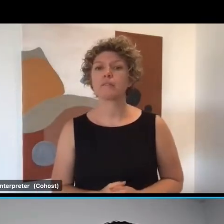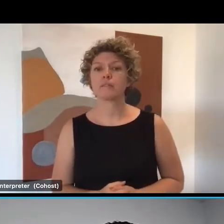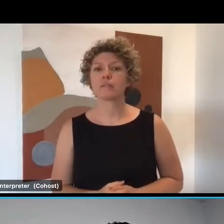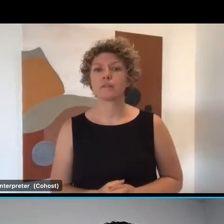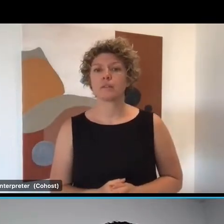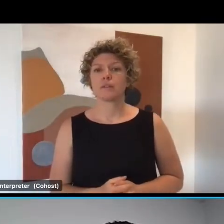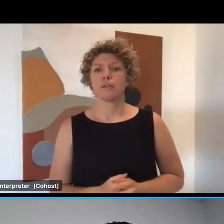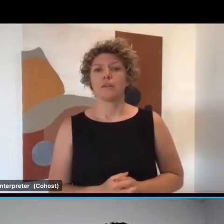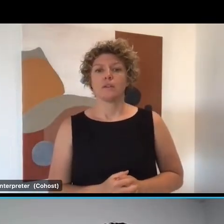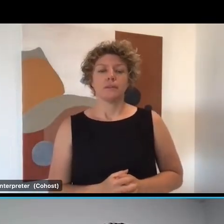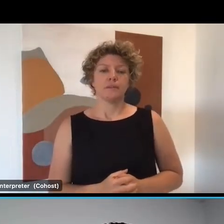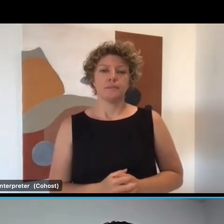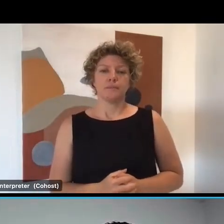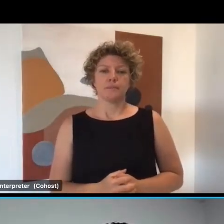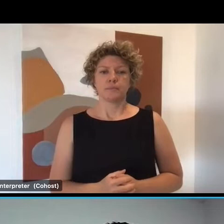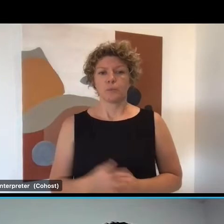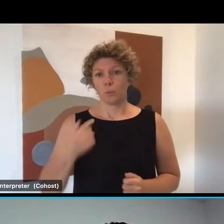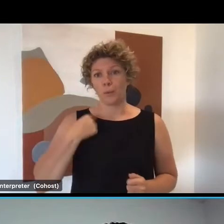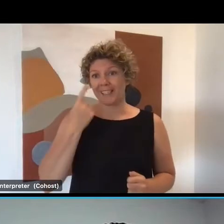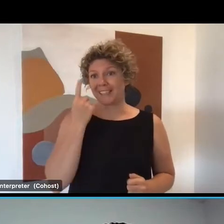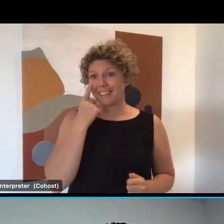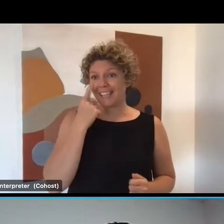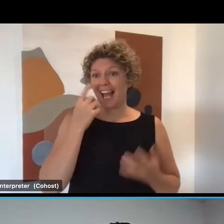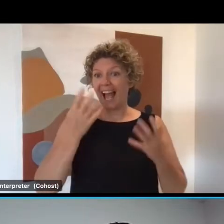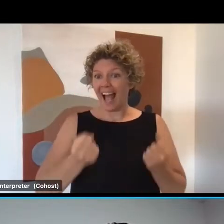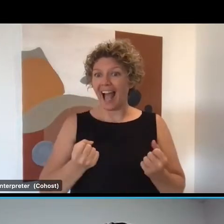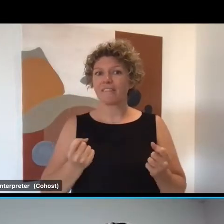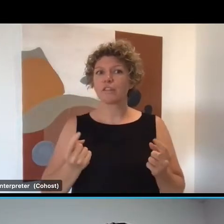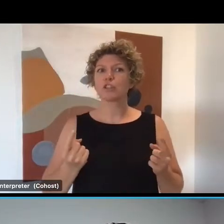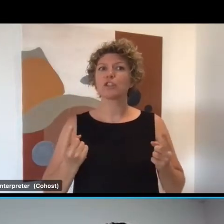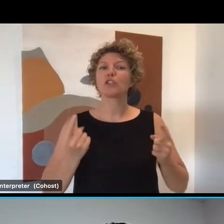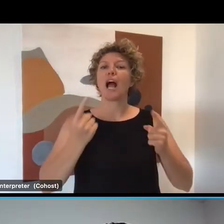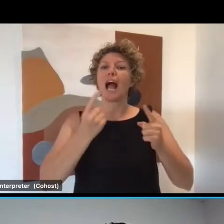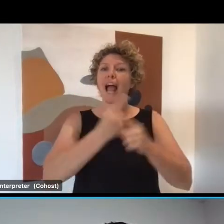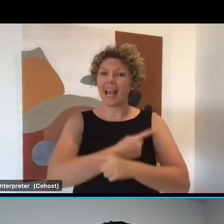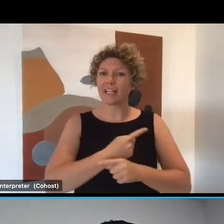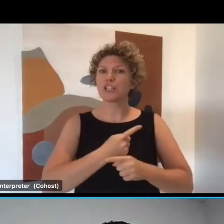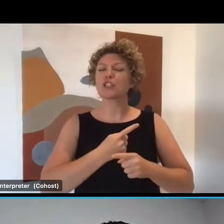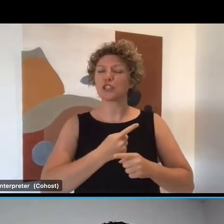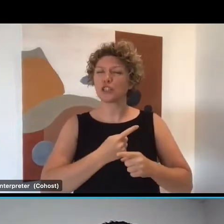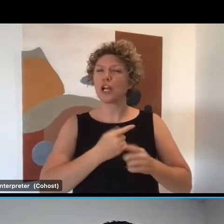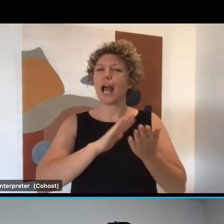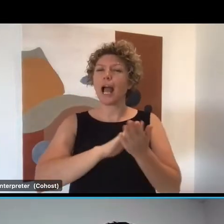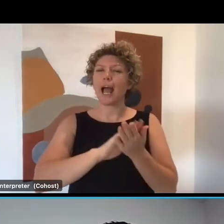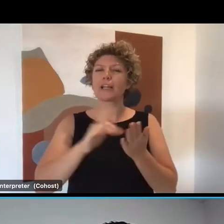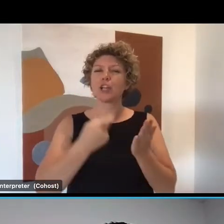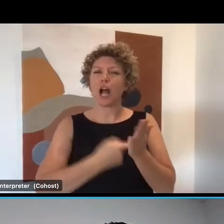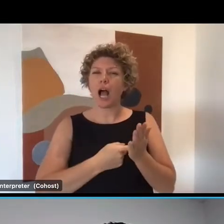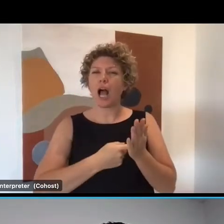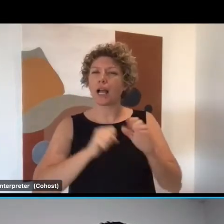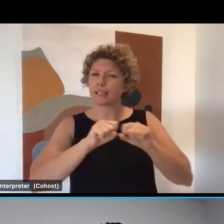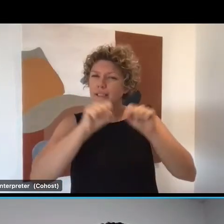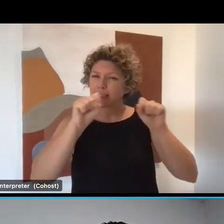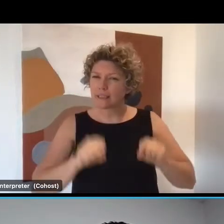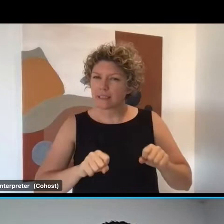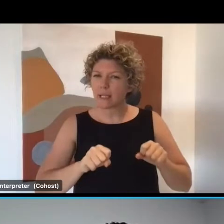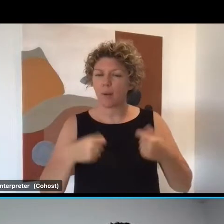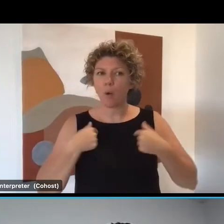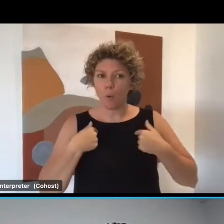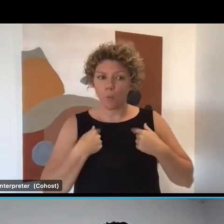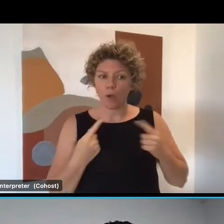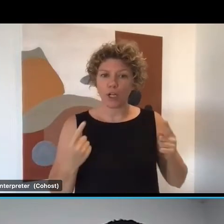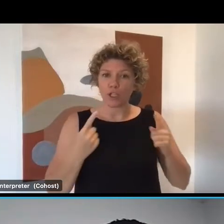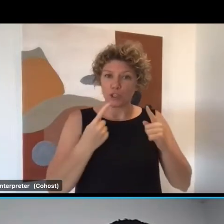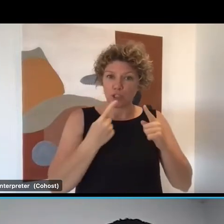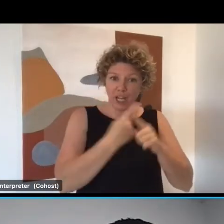that we're generating and we're seeing the processing of HR systems at a provider level is really